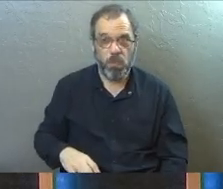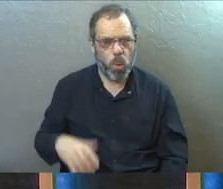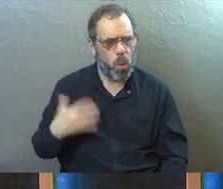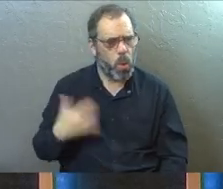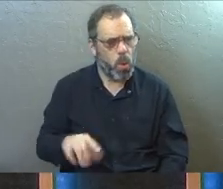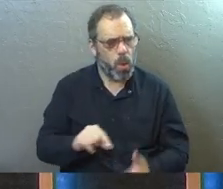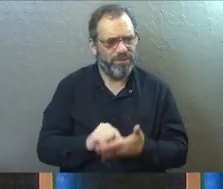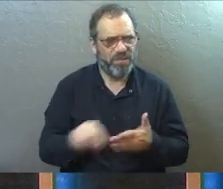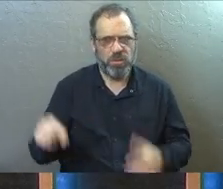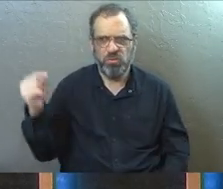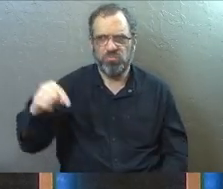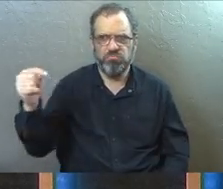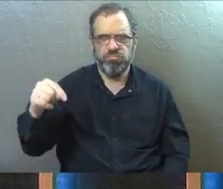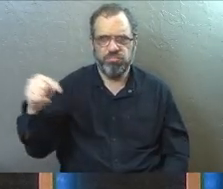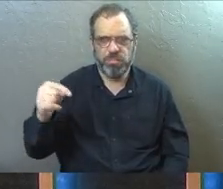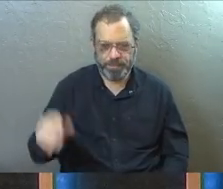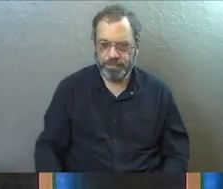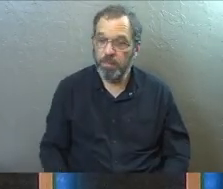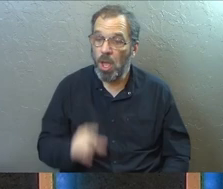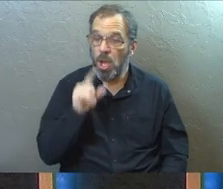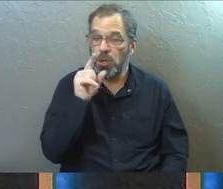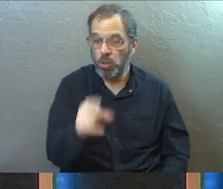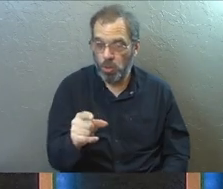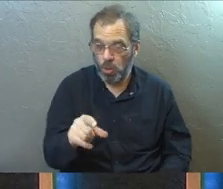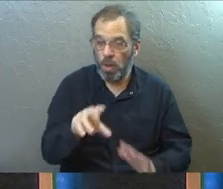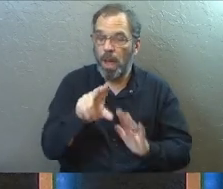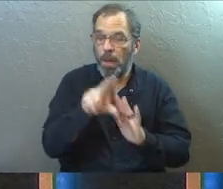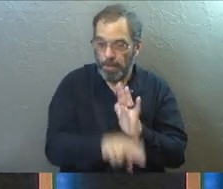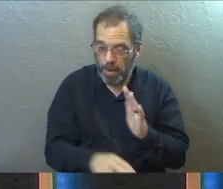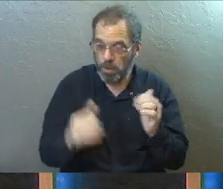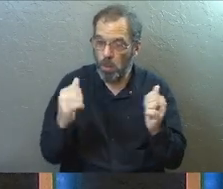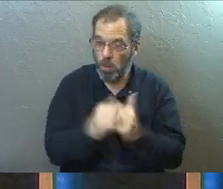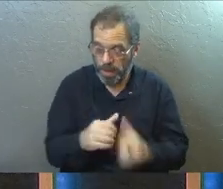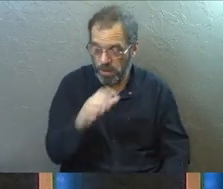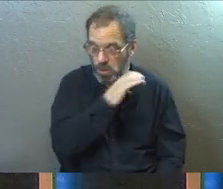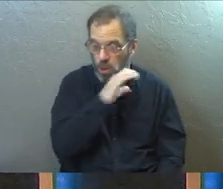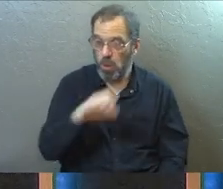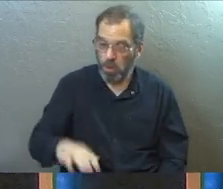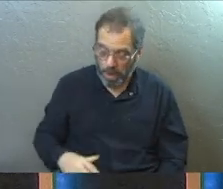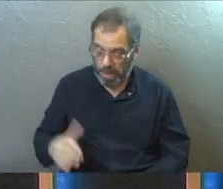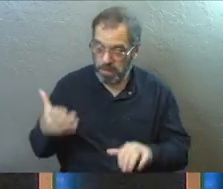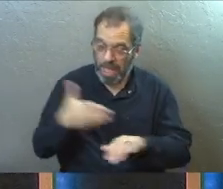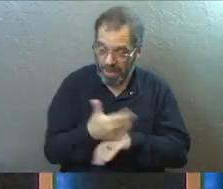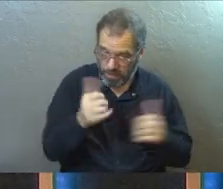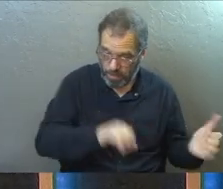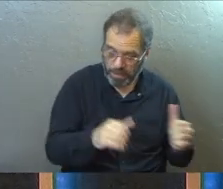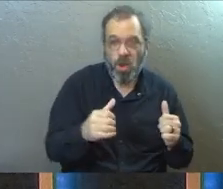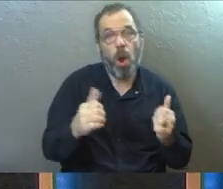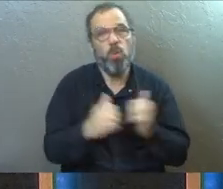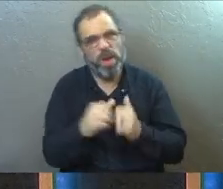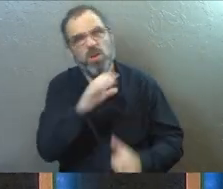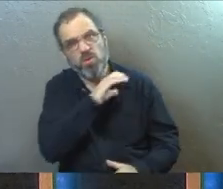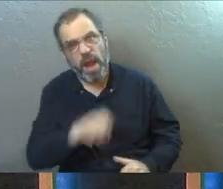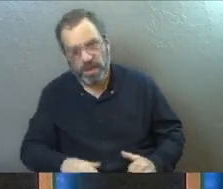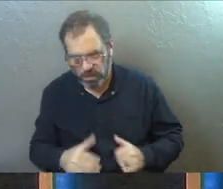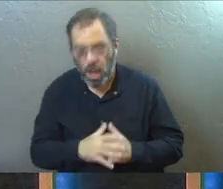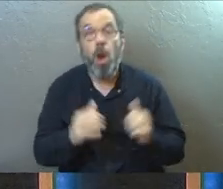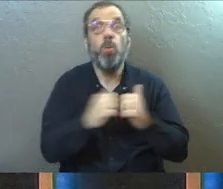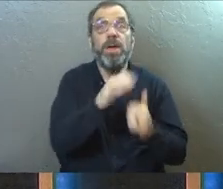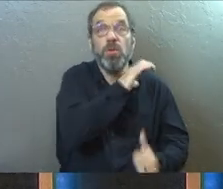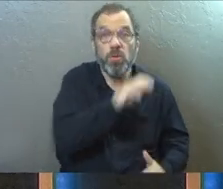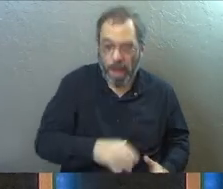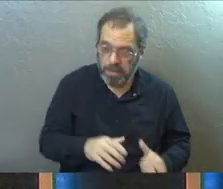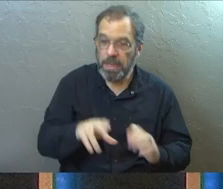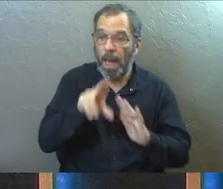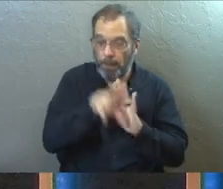Massive passage here. For you were buried with Christ when you were baptized. Say with Christ. With